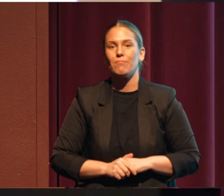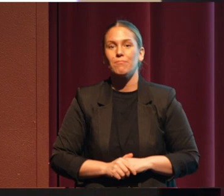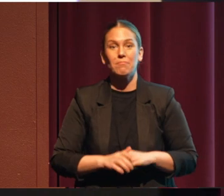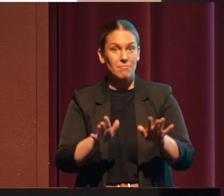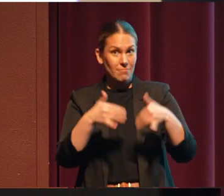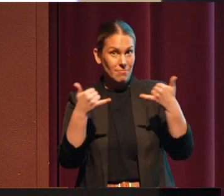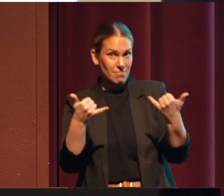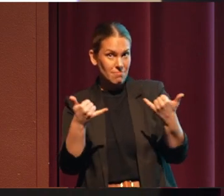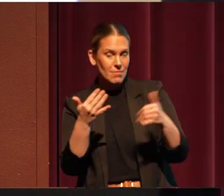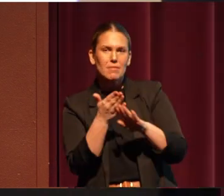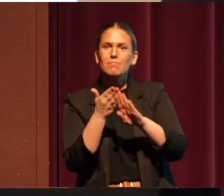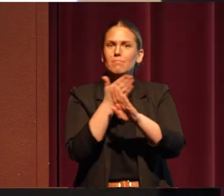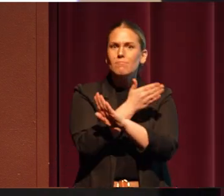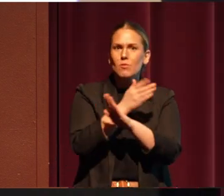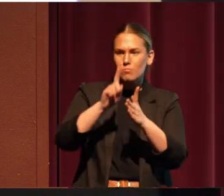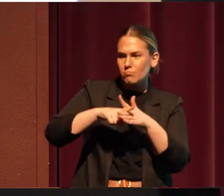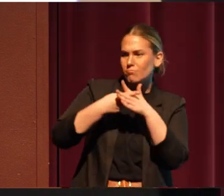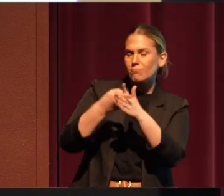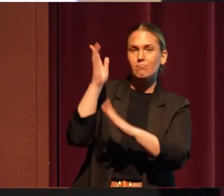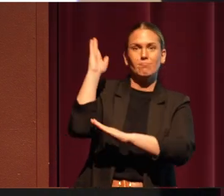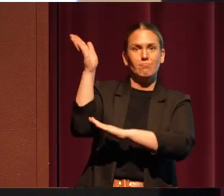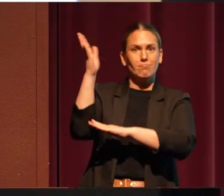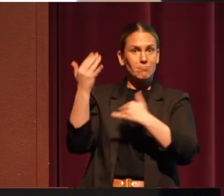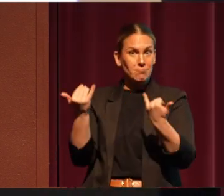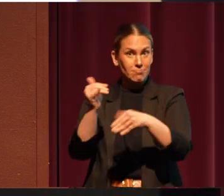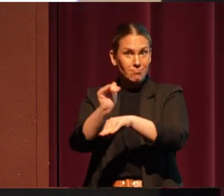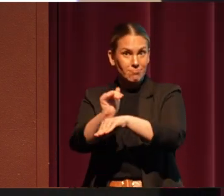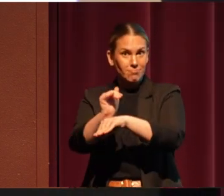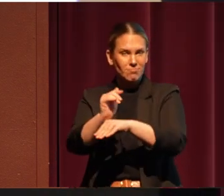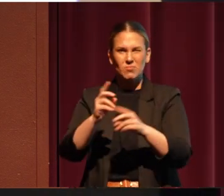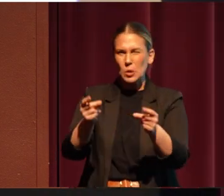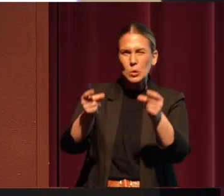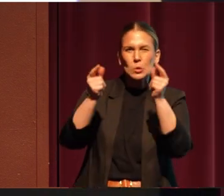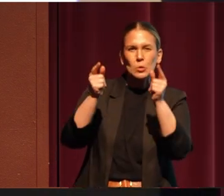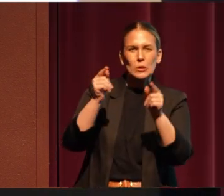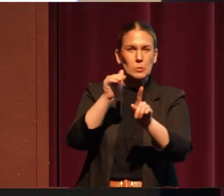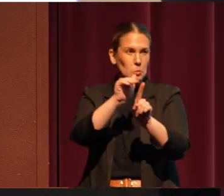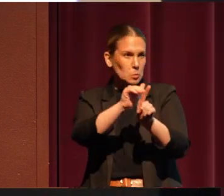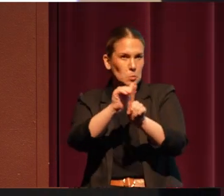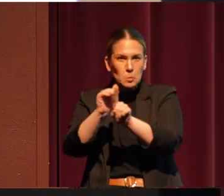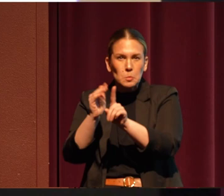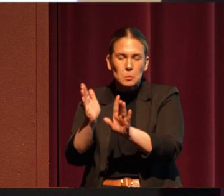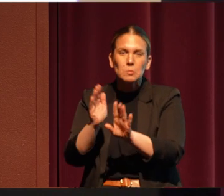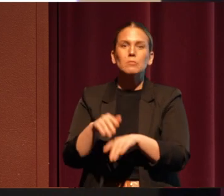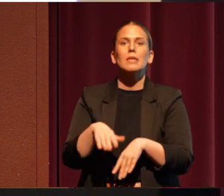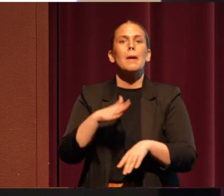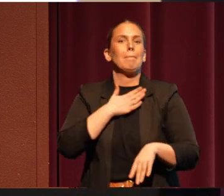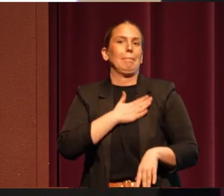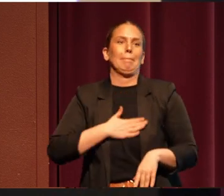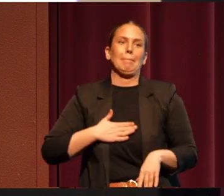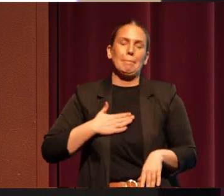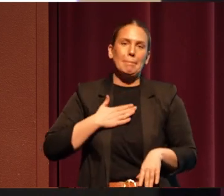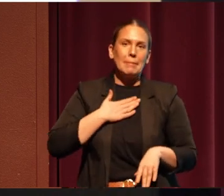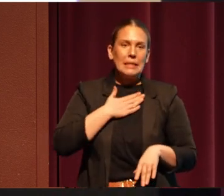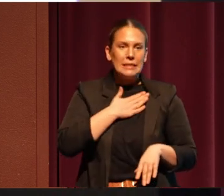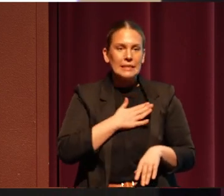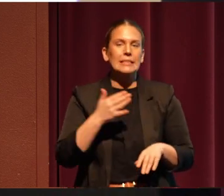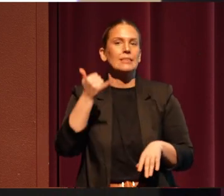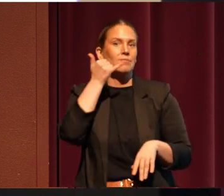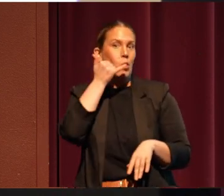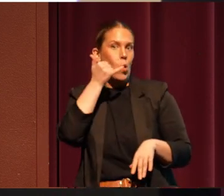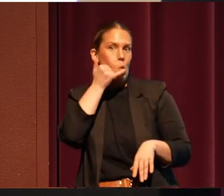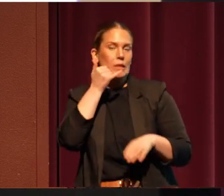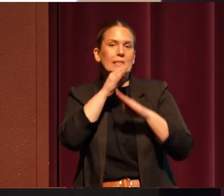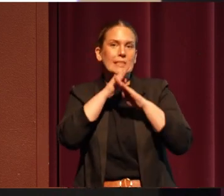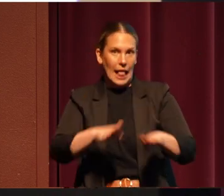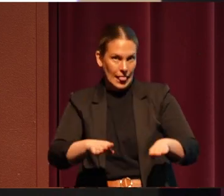Now, before we get into our presentation tonight, a quick reminder to you in the audience to please silence all cell phones.